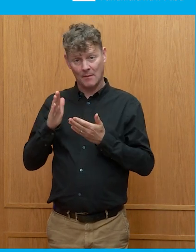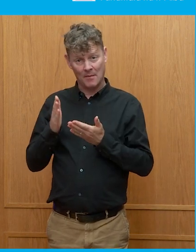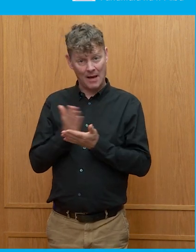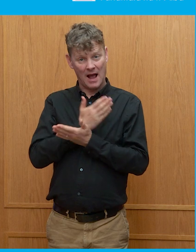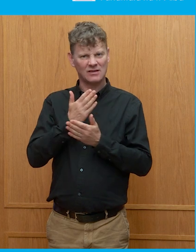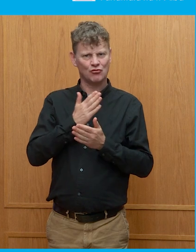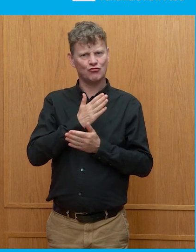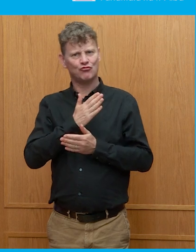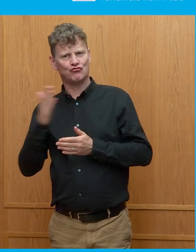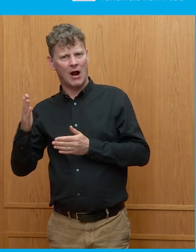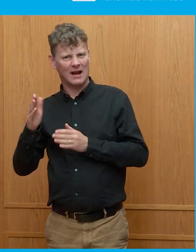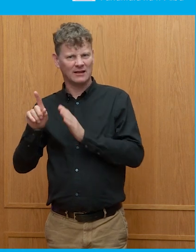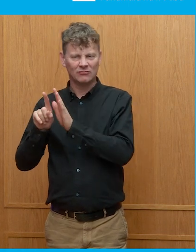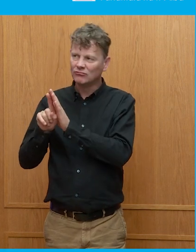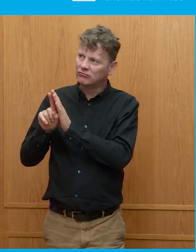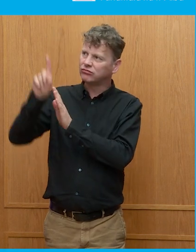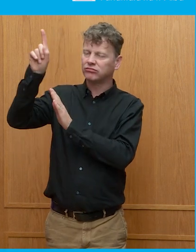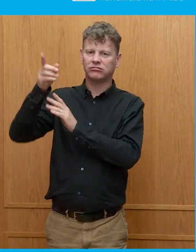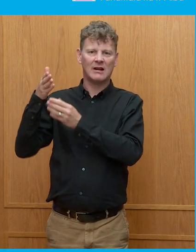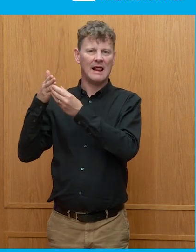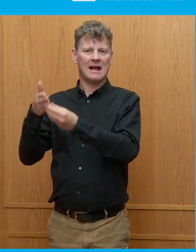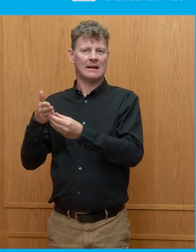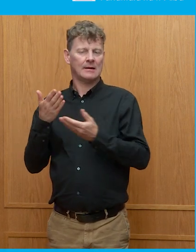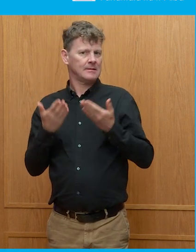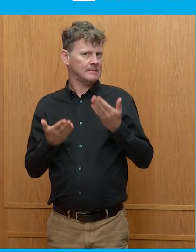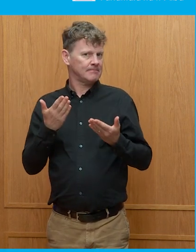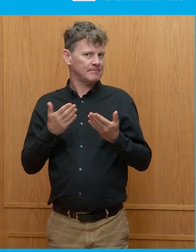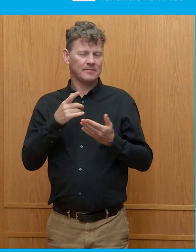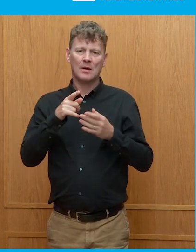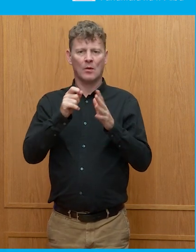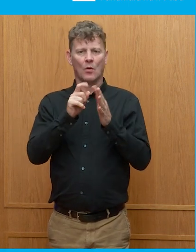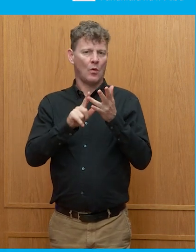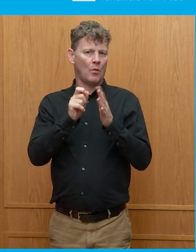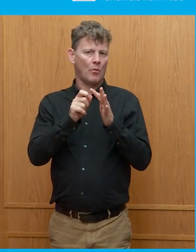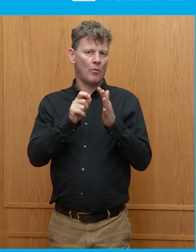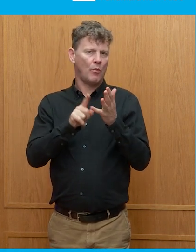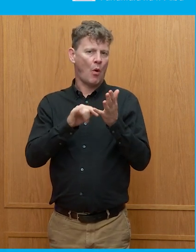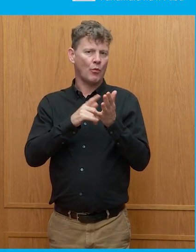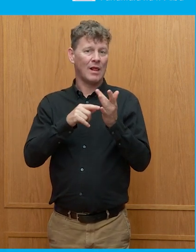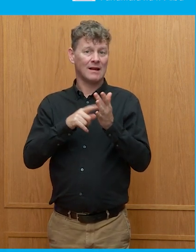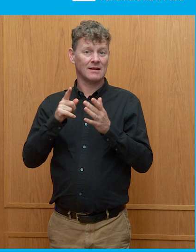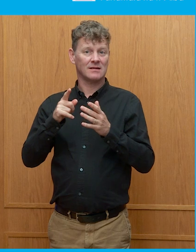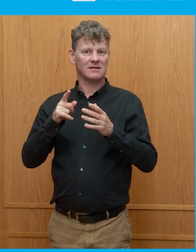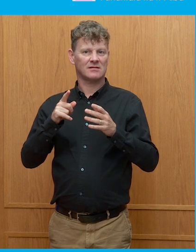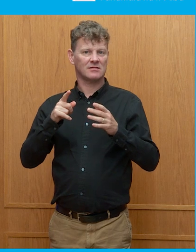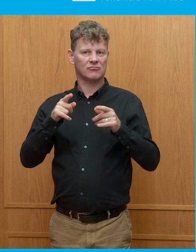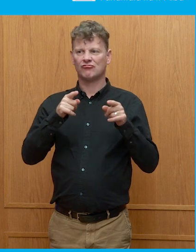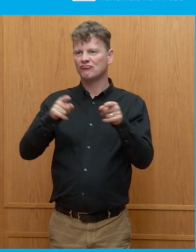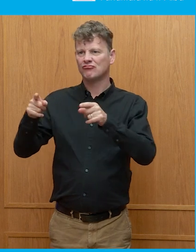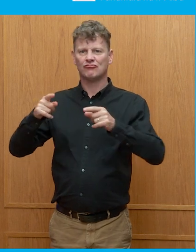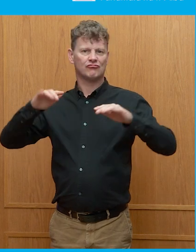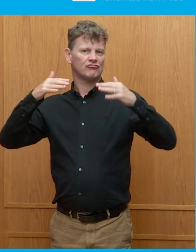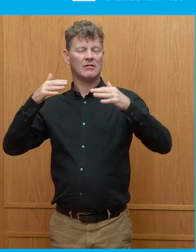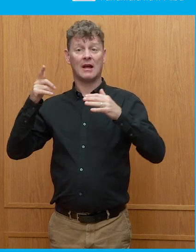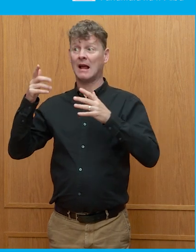But what is interesting, I suppose, is what happens when populists get into power. Because in the